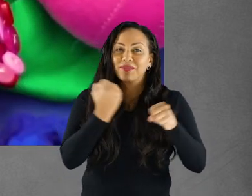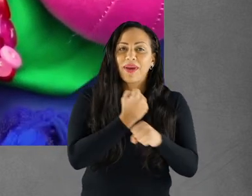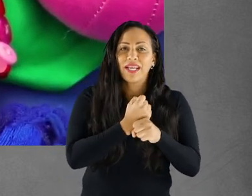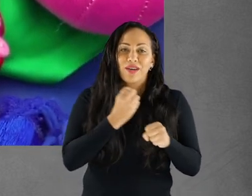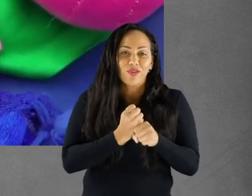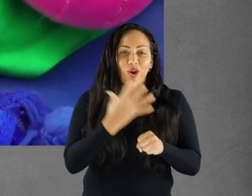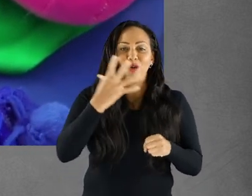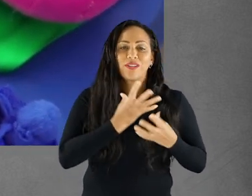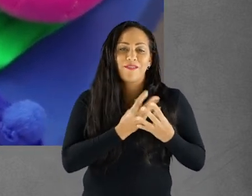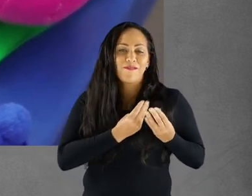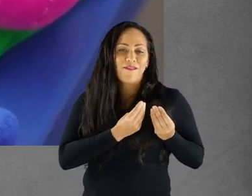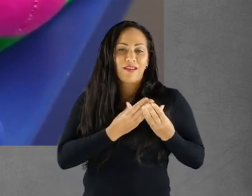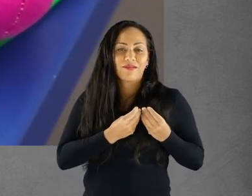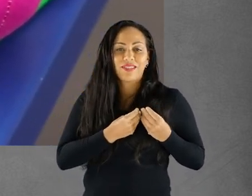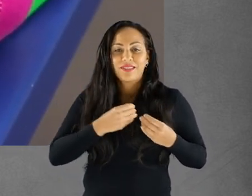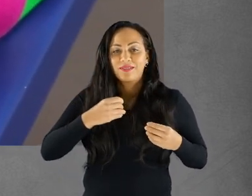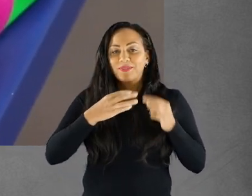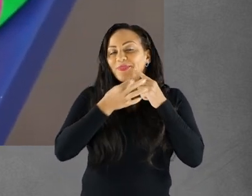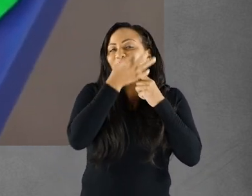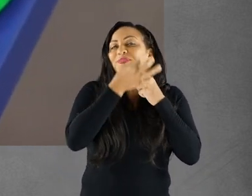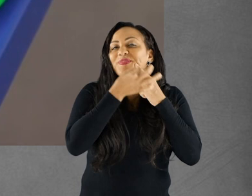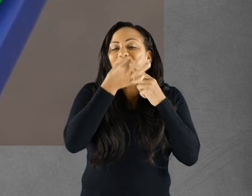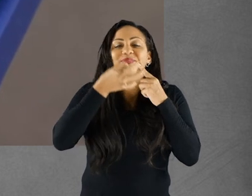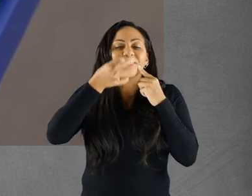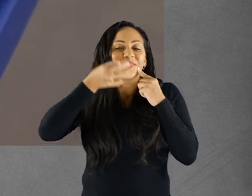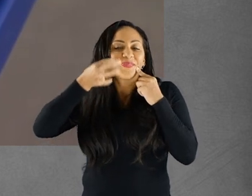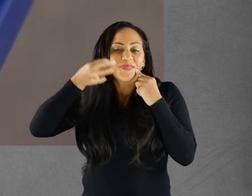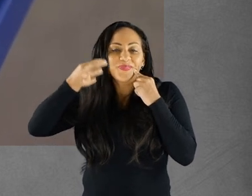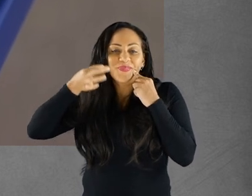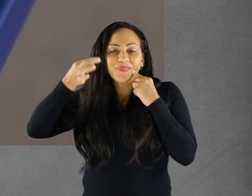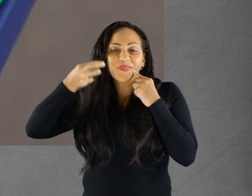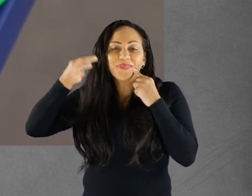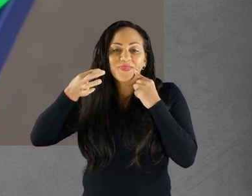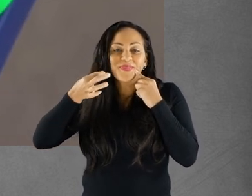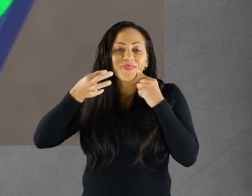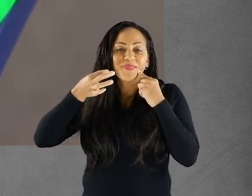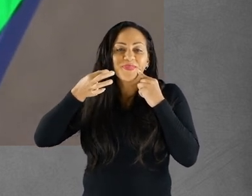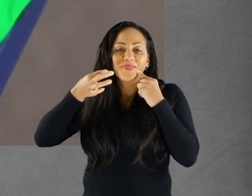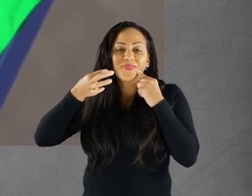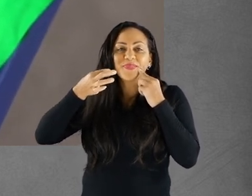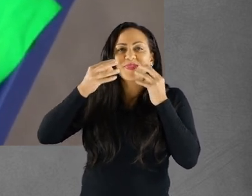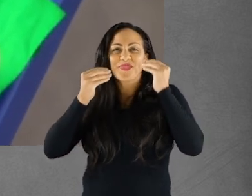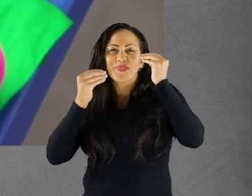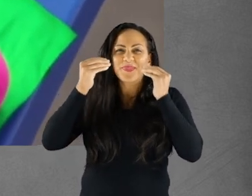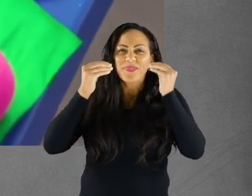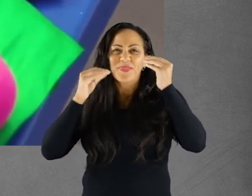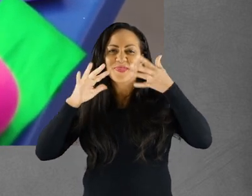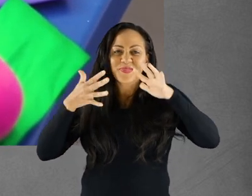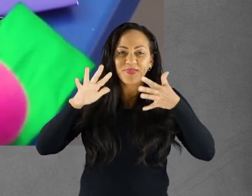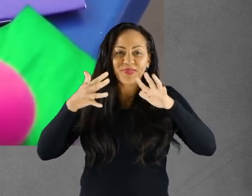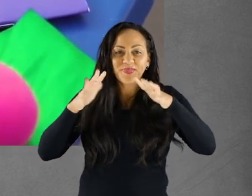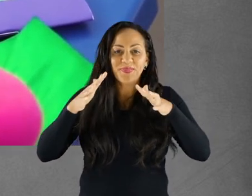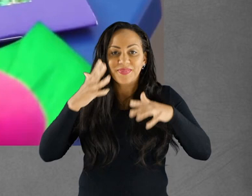golden fluff. Her smile, stitched, shining bright. Now and again, she's not there quite.